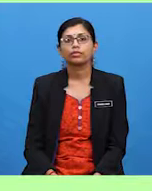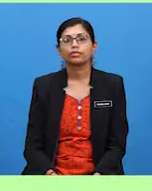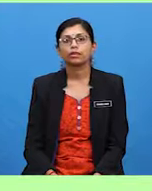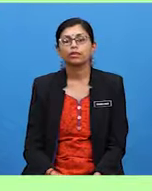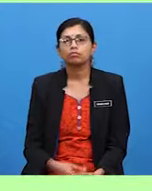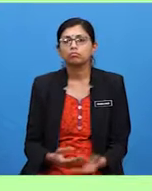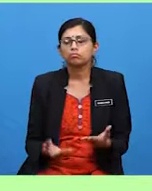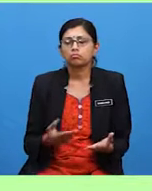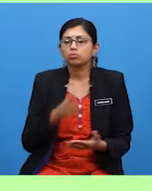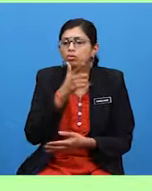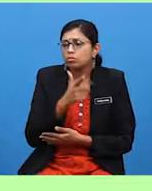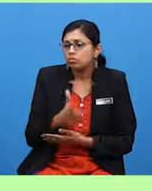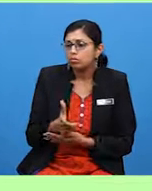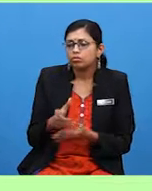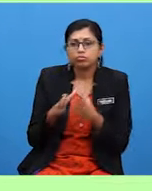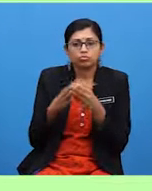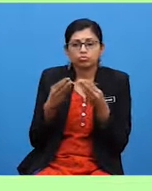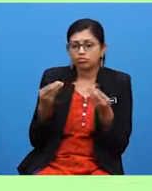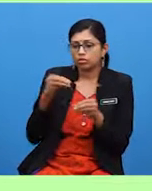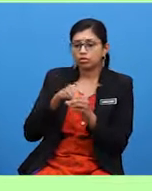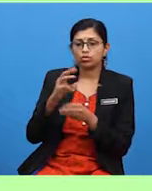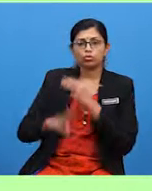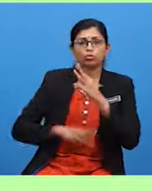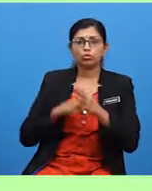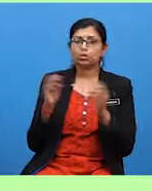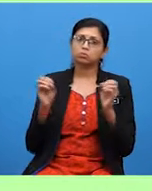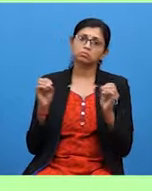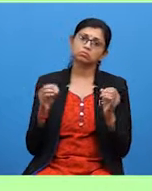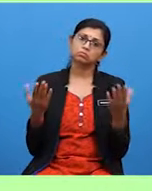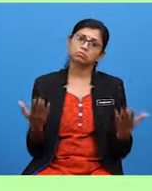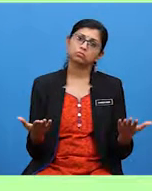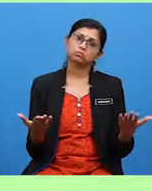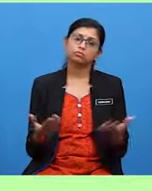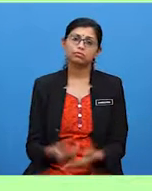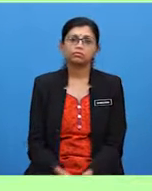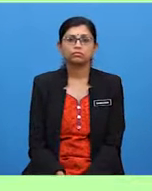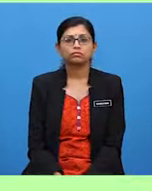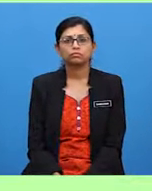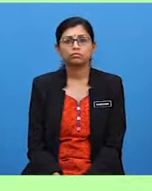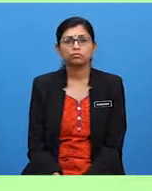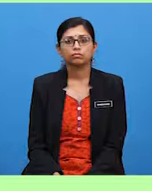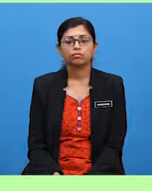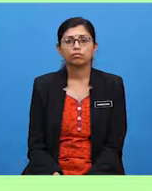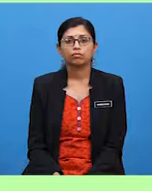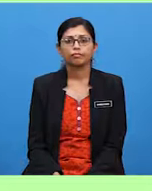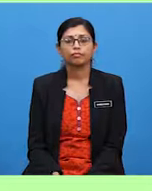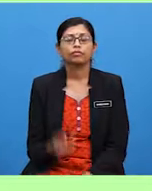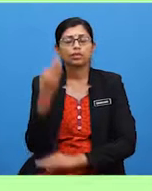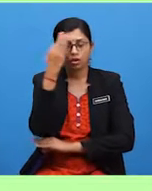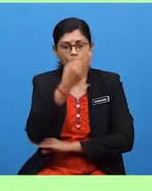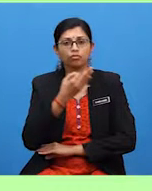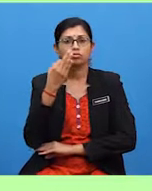soon disappear from the world. They are considered to be facing an